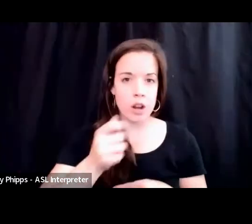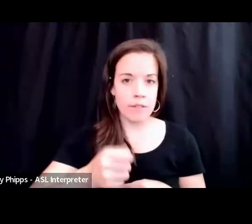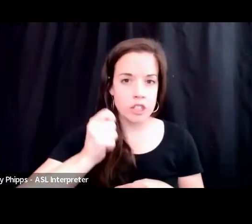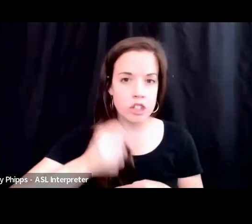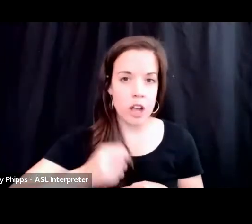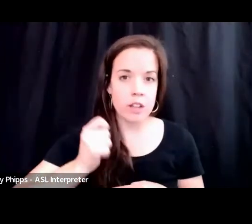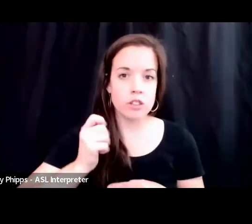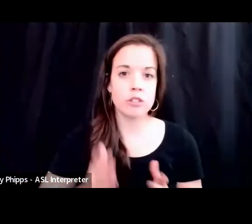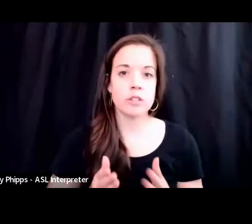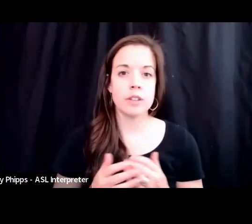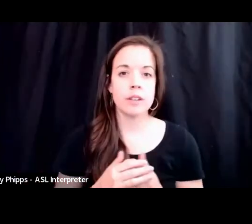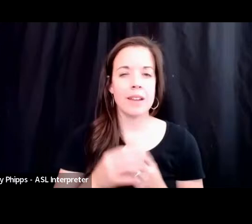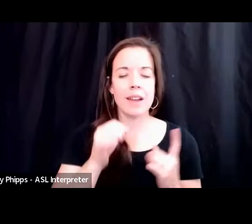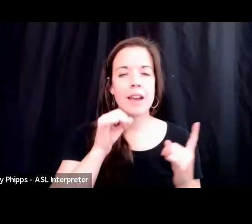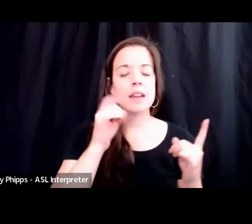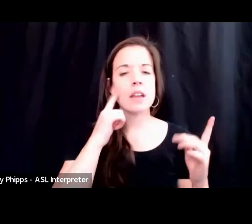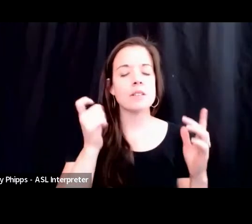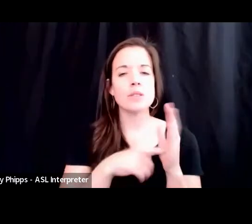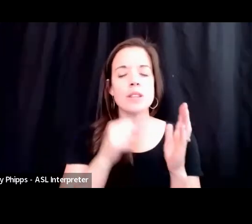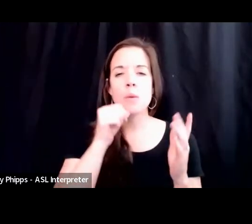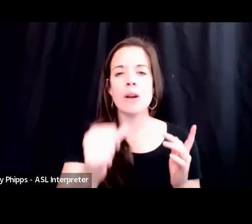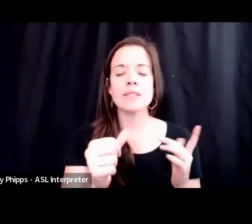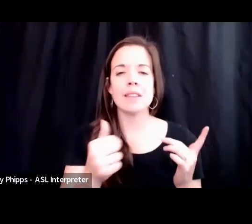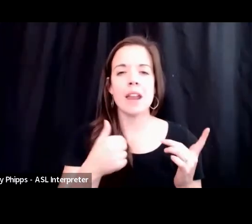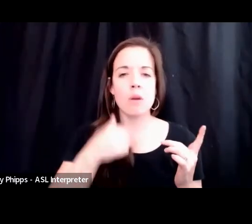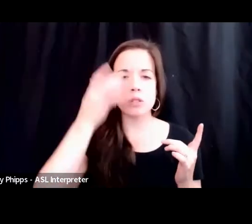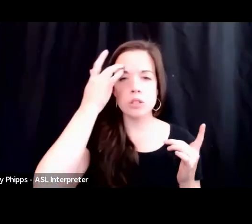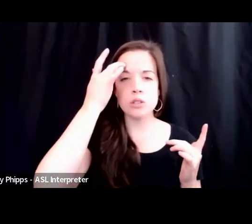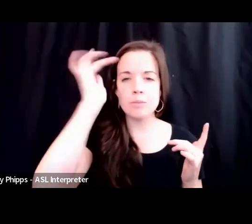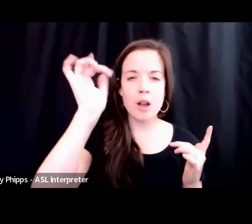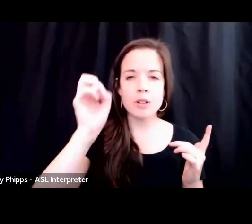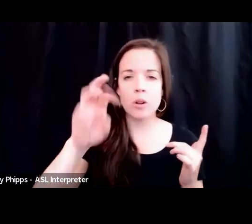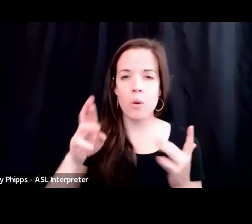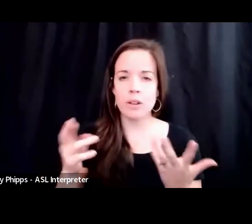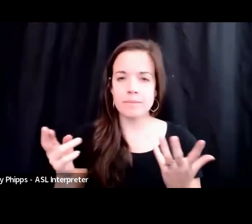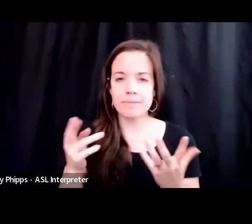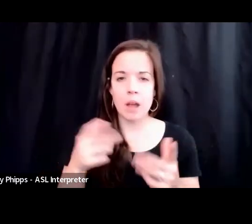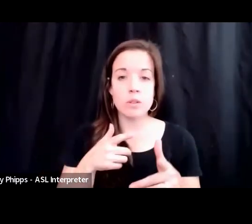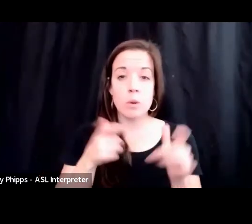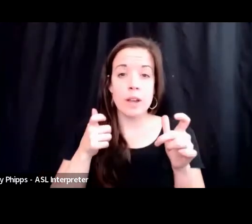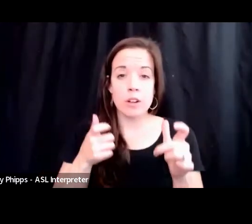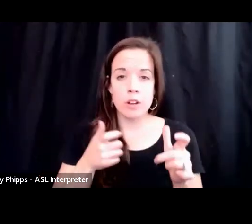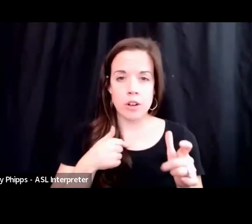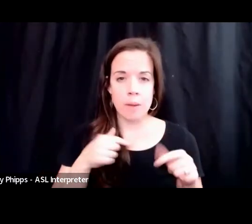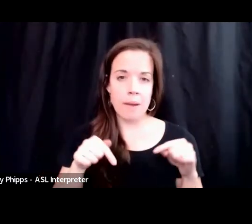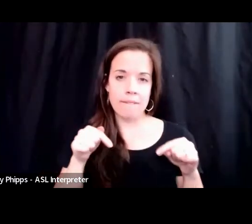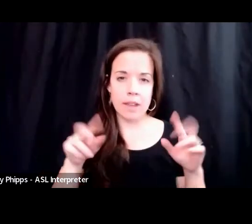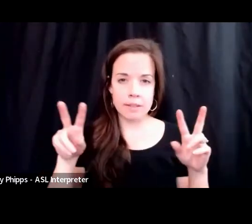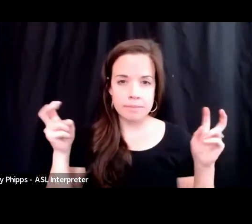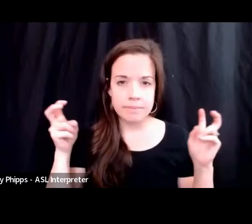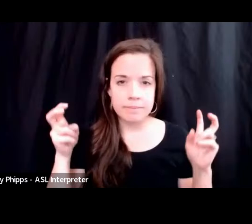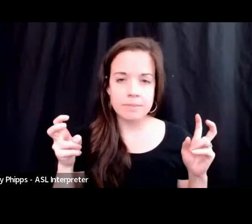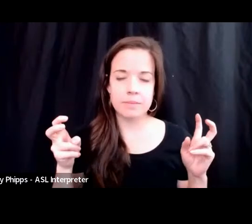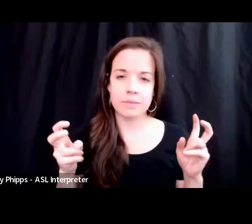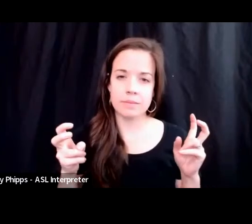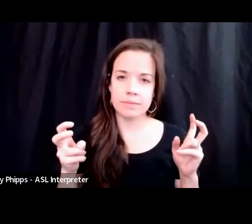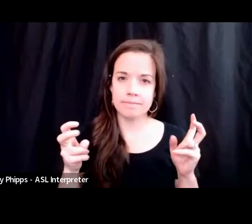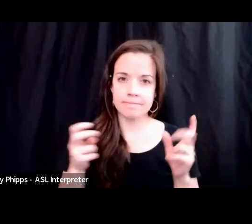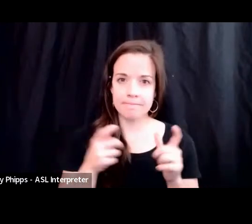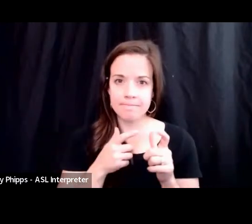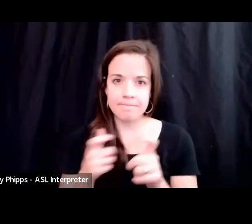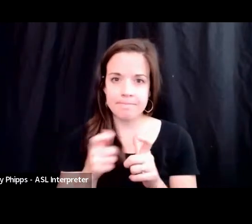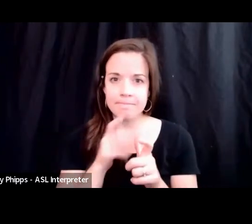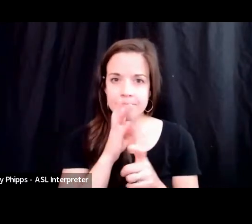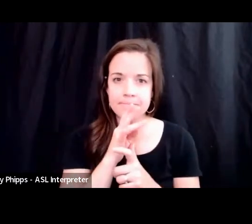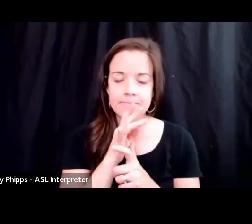did notice it wasn't that I was smarter, it's just that I was quicker on my feet, I was more nimble. And not